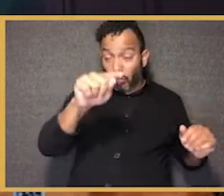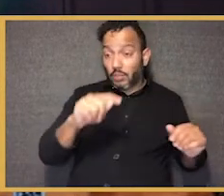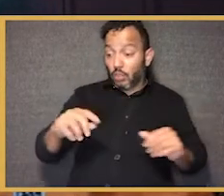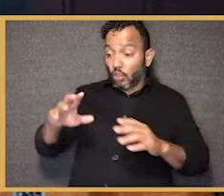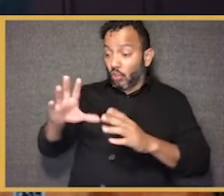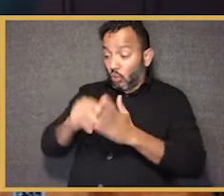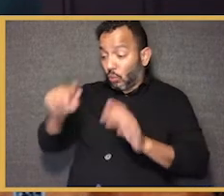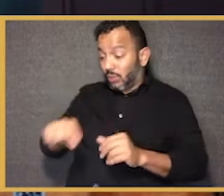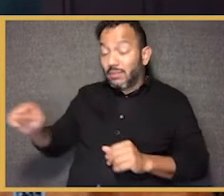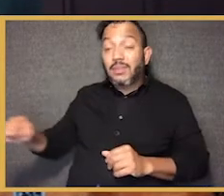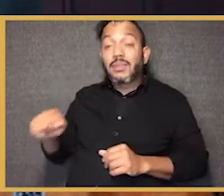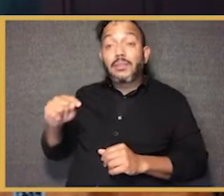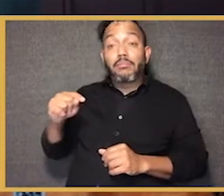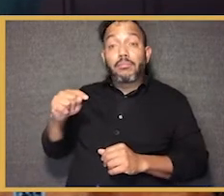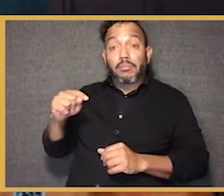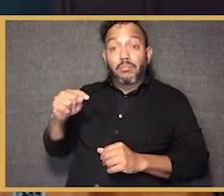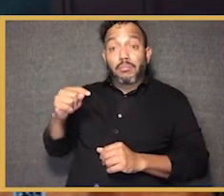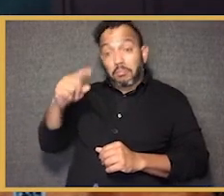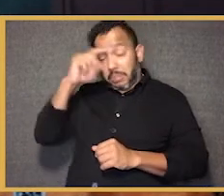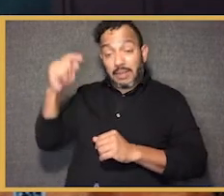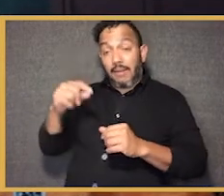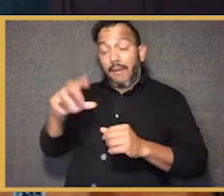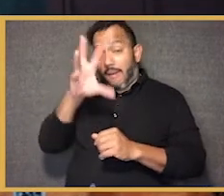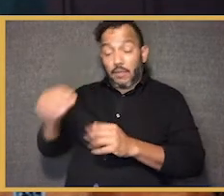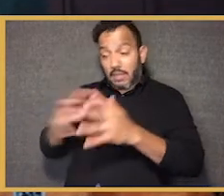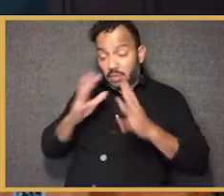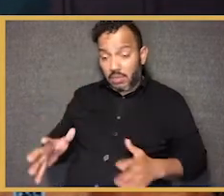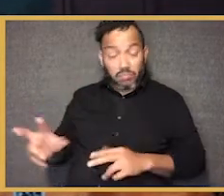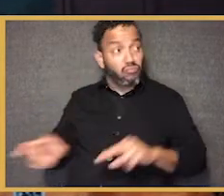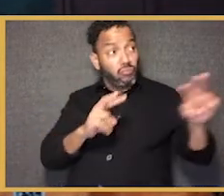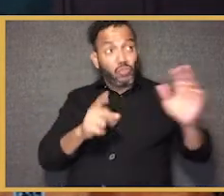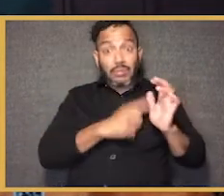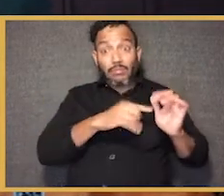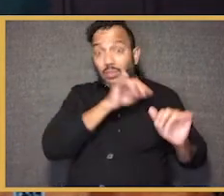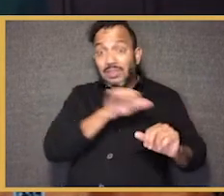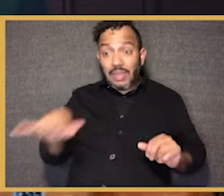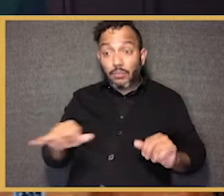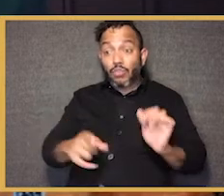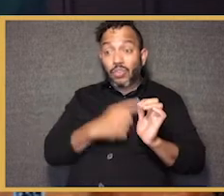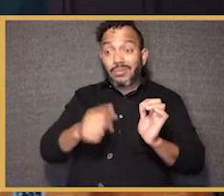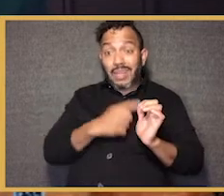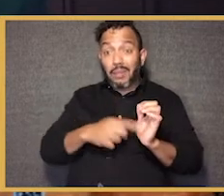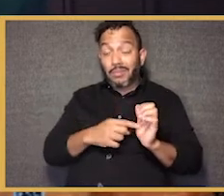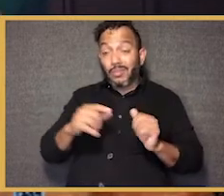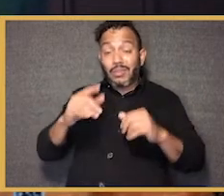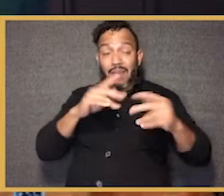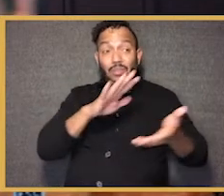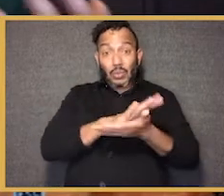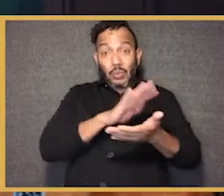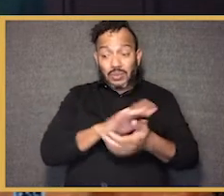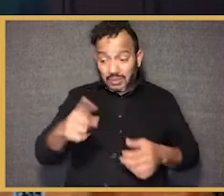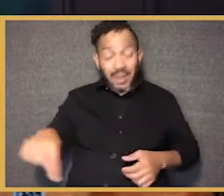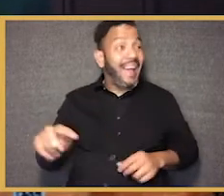elementary school increases their likelihood of graduating from high school and going on to college. So if we have communities where kids